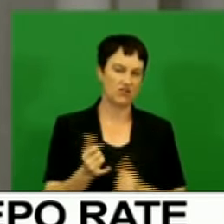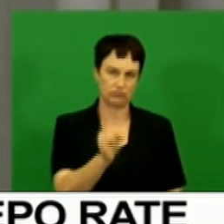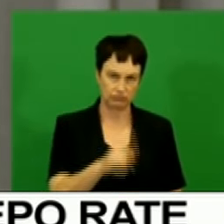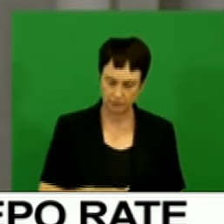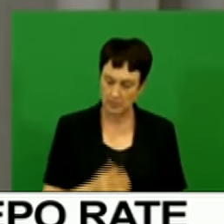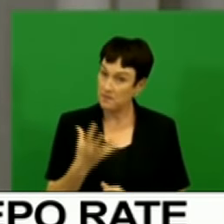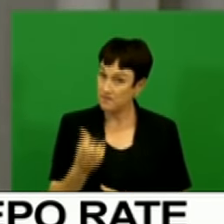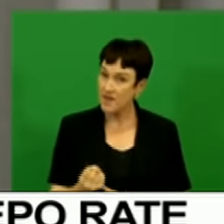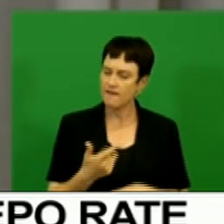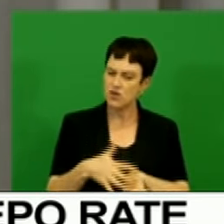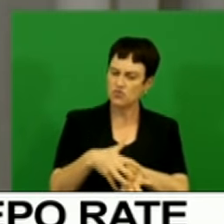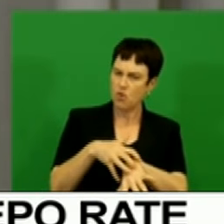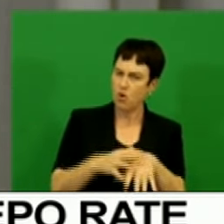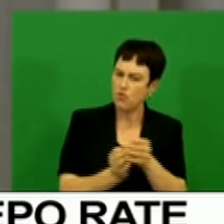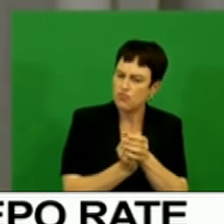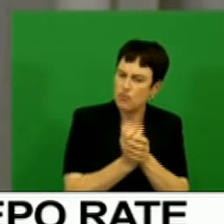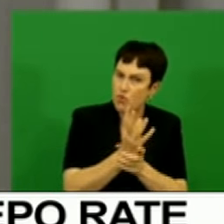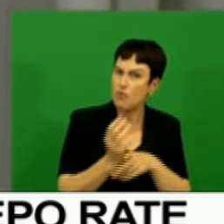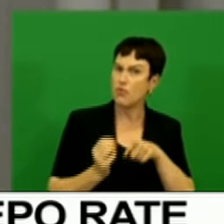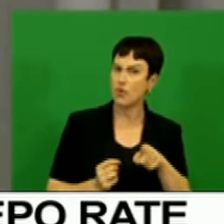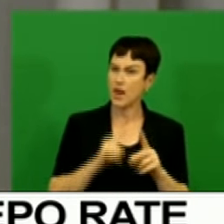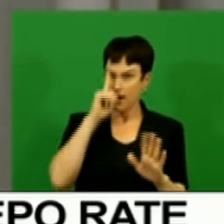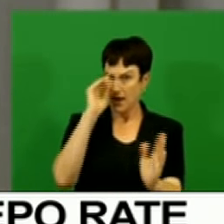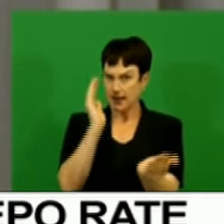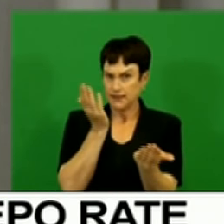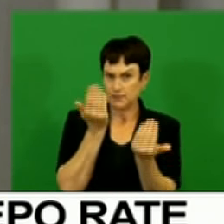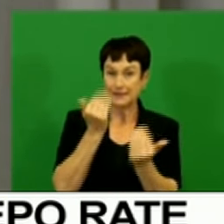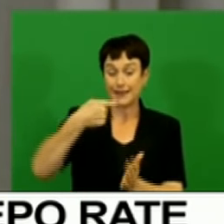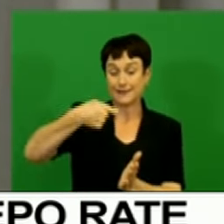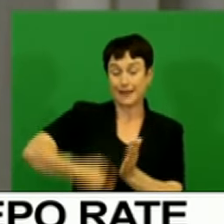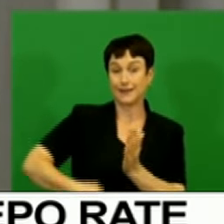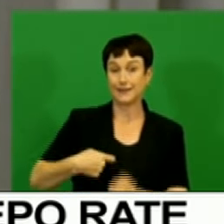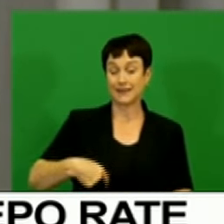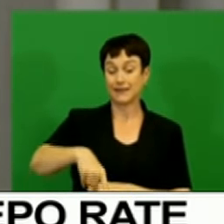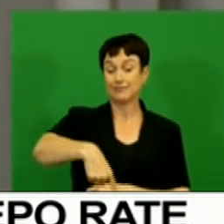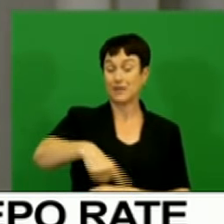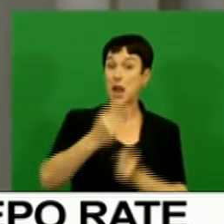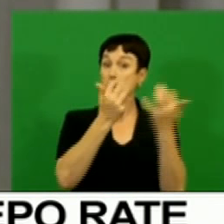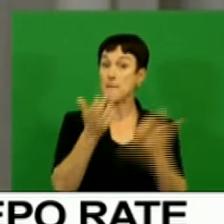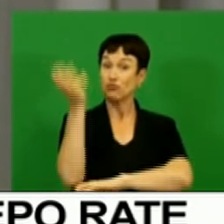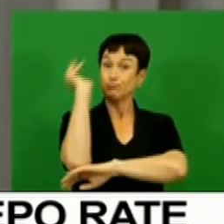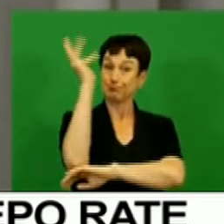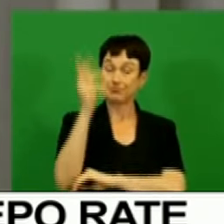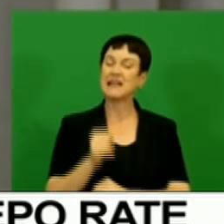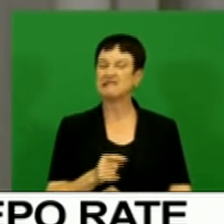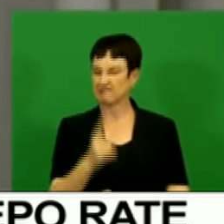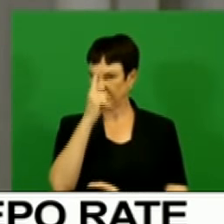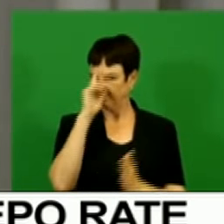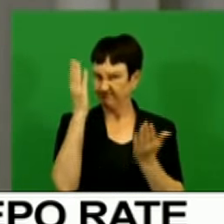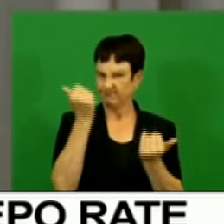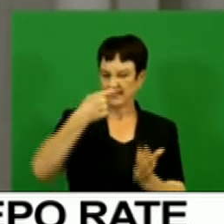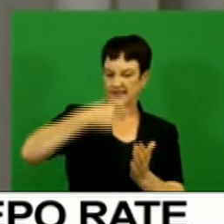along with stagnant employment growth and expected tech increases in the forthcoming budget are also likely to dampen